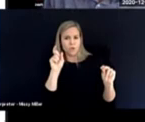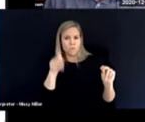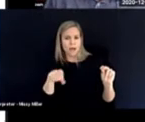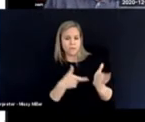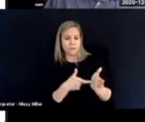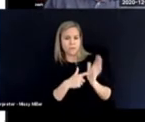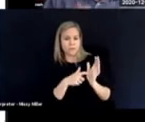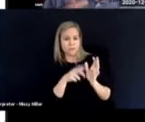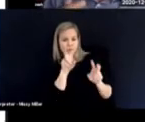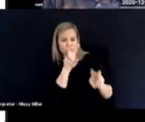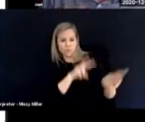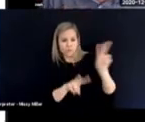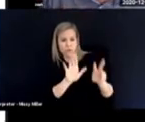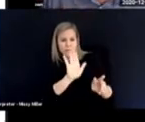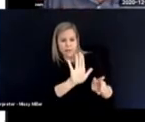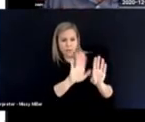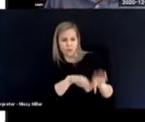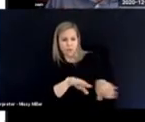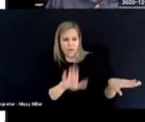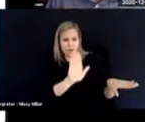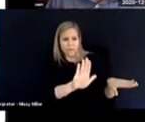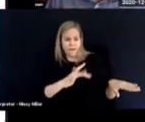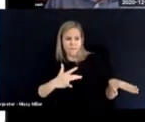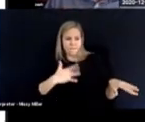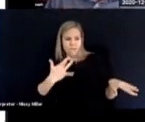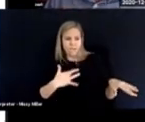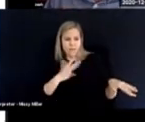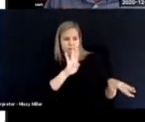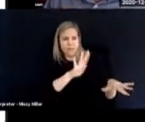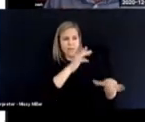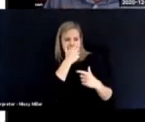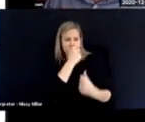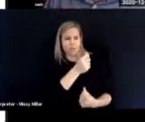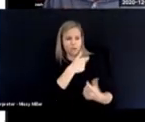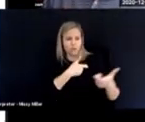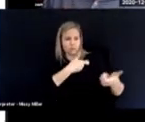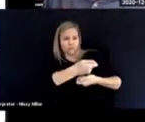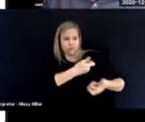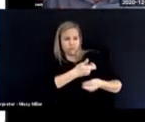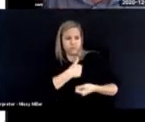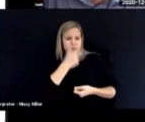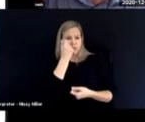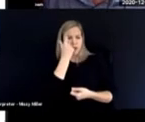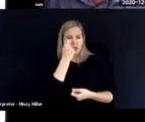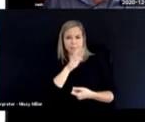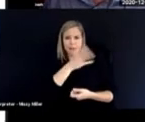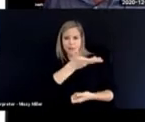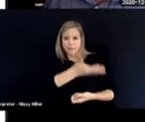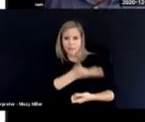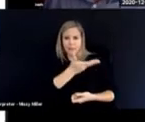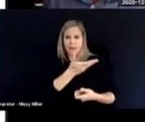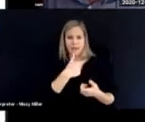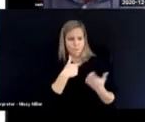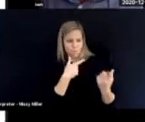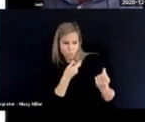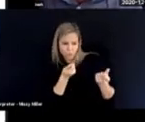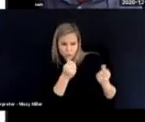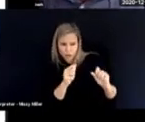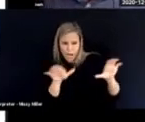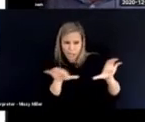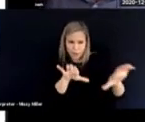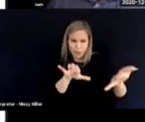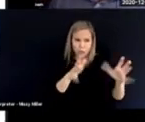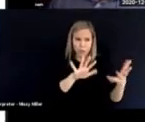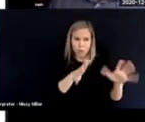how they're feeling, read what they're interested in, read what they're trying to do or attempting to